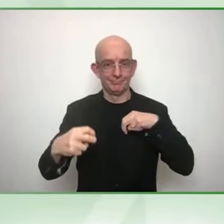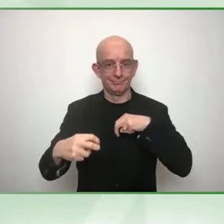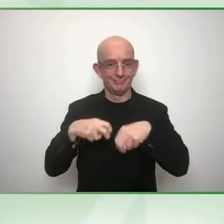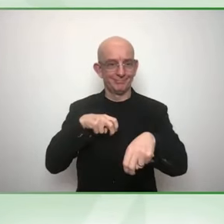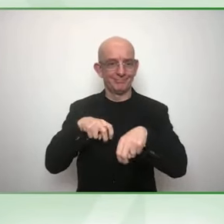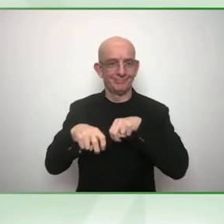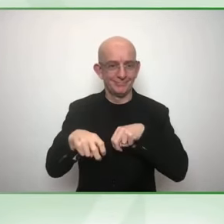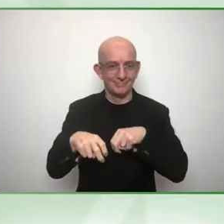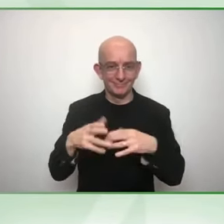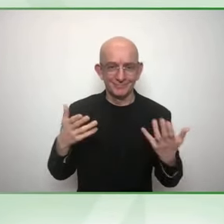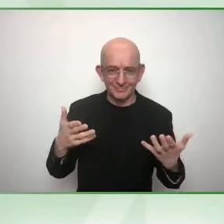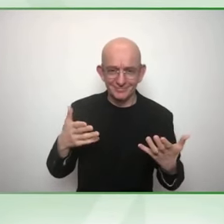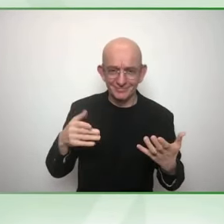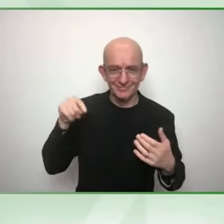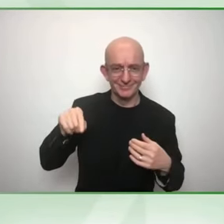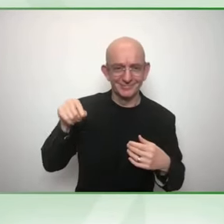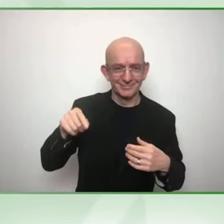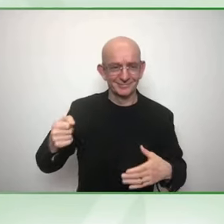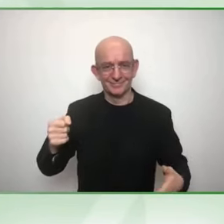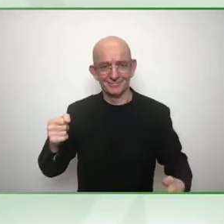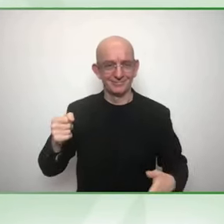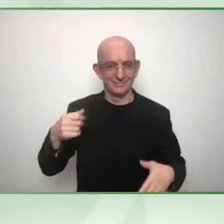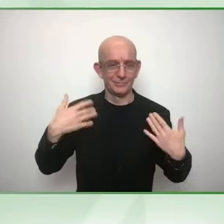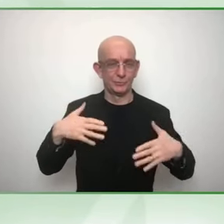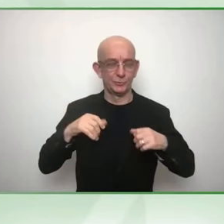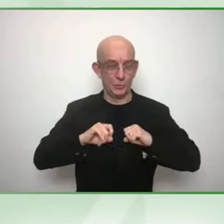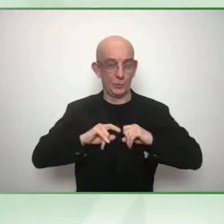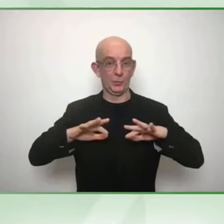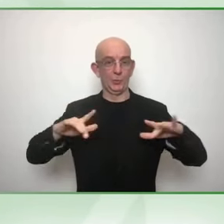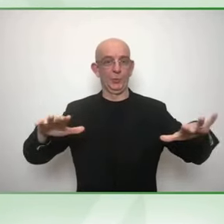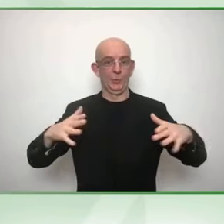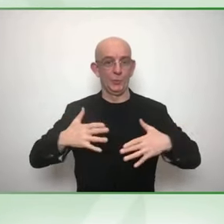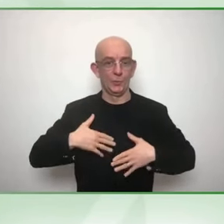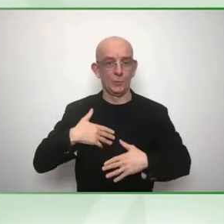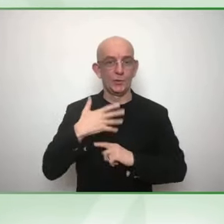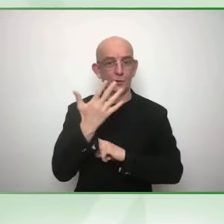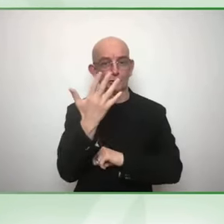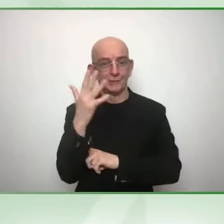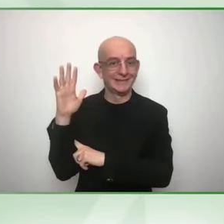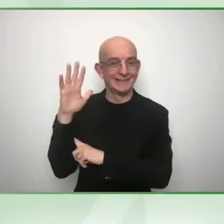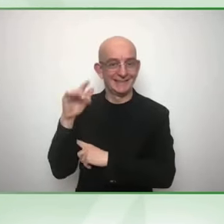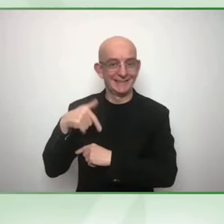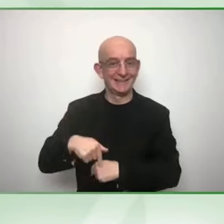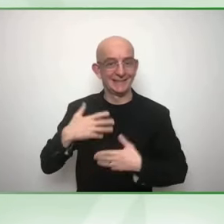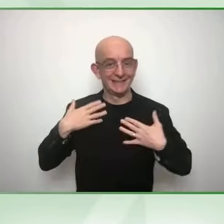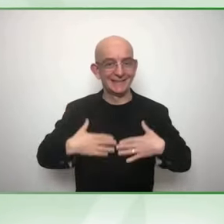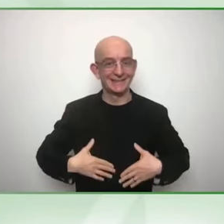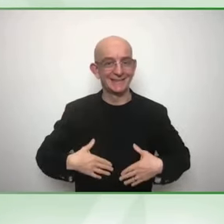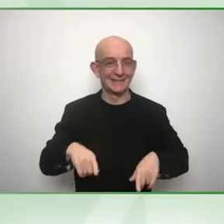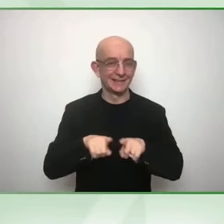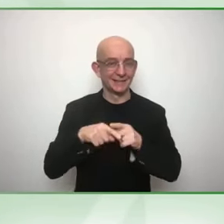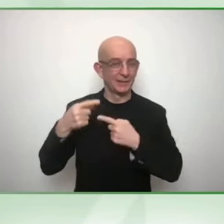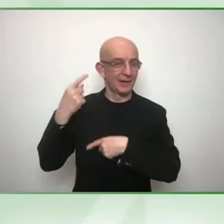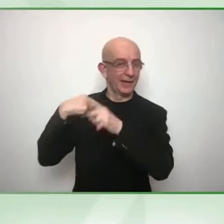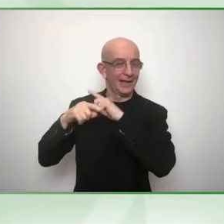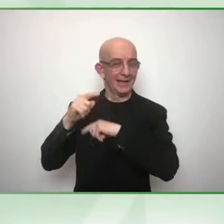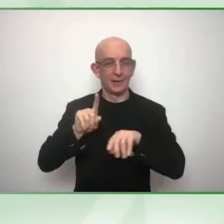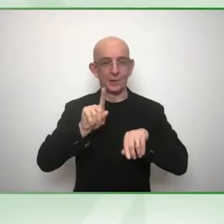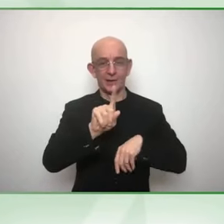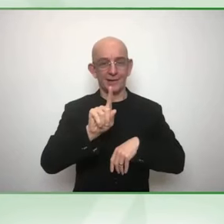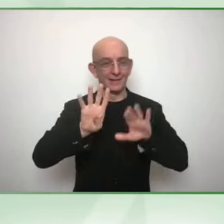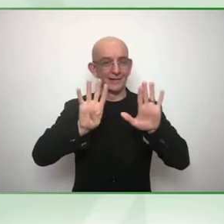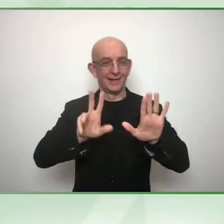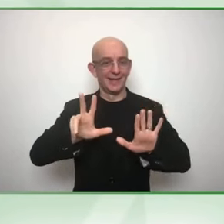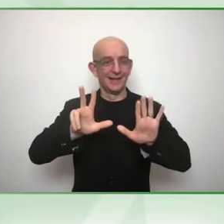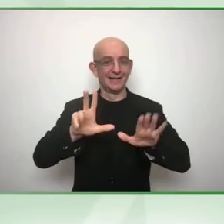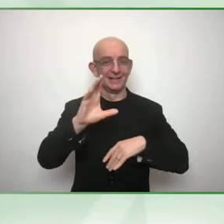with very white blonde hair. I have a condition called ocular albinism, which means my skin is incredibly white, very blue eyes, and I have